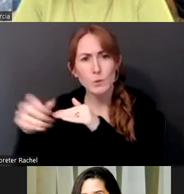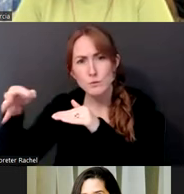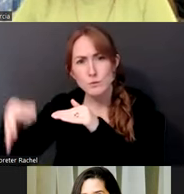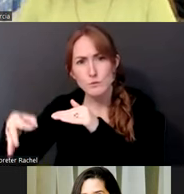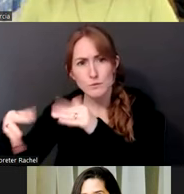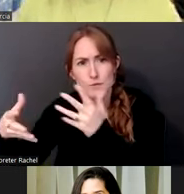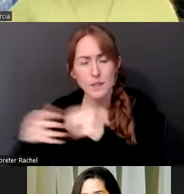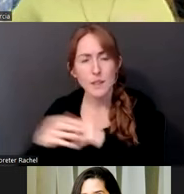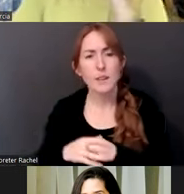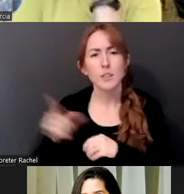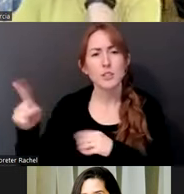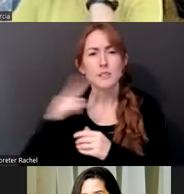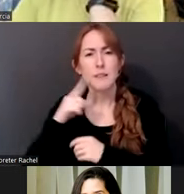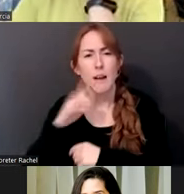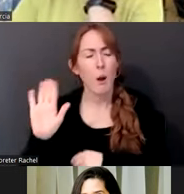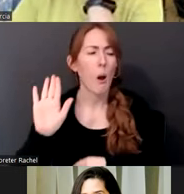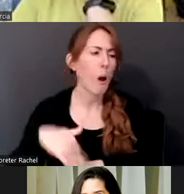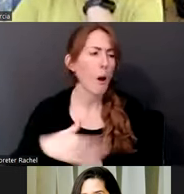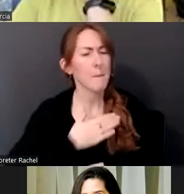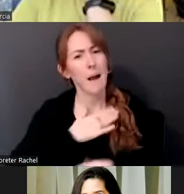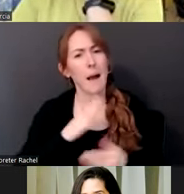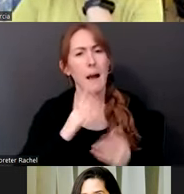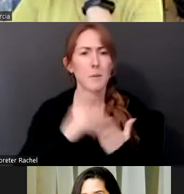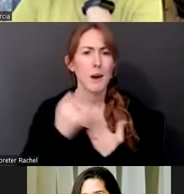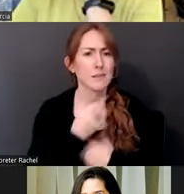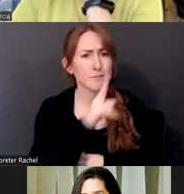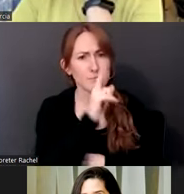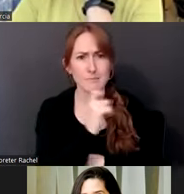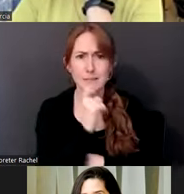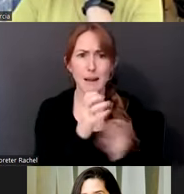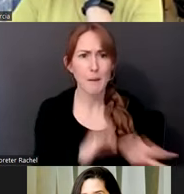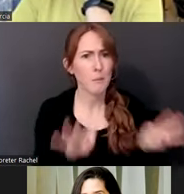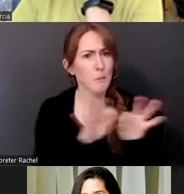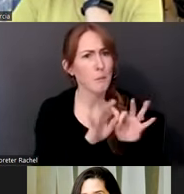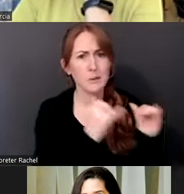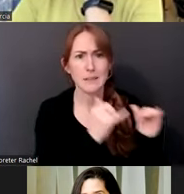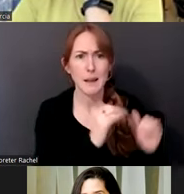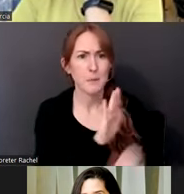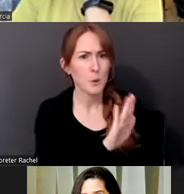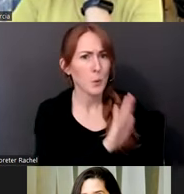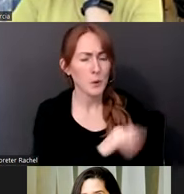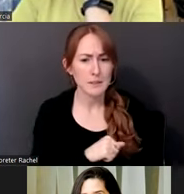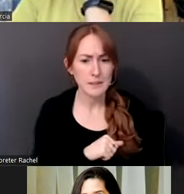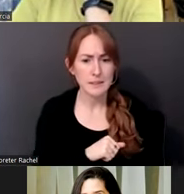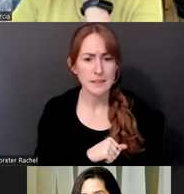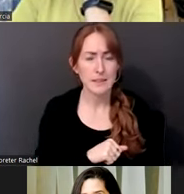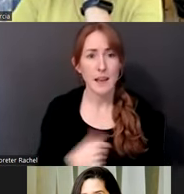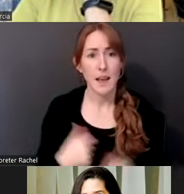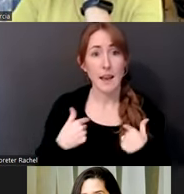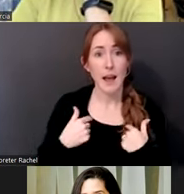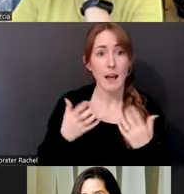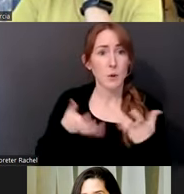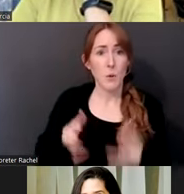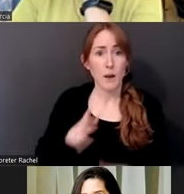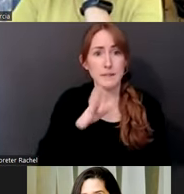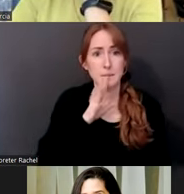nearly as important as ours or her work isn't nearly as important as ours. Um, and I don't want to speak for Yolanda,